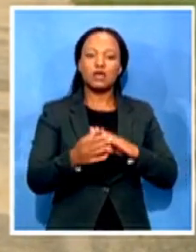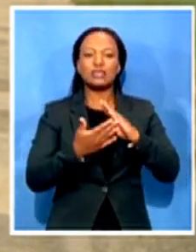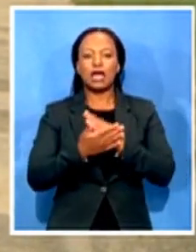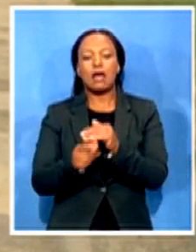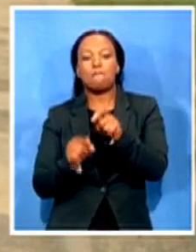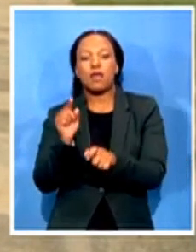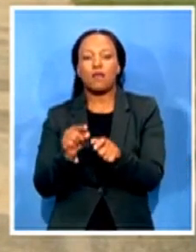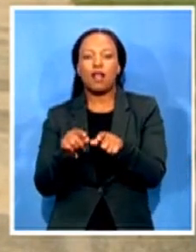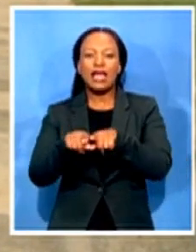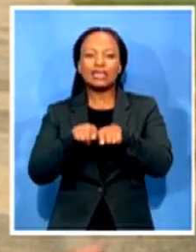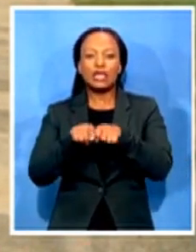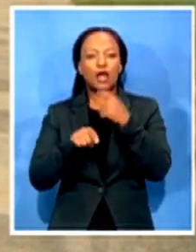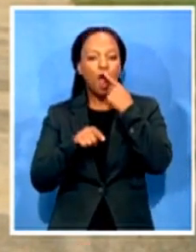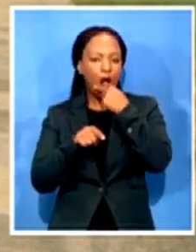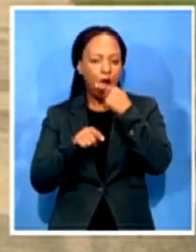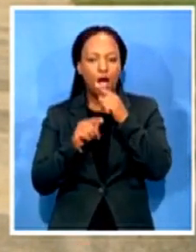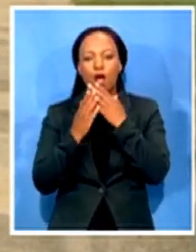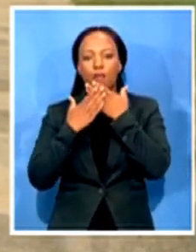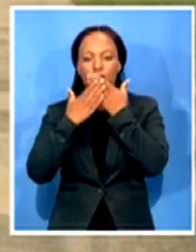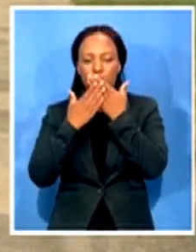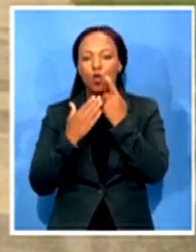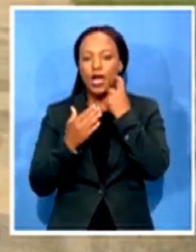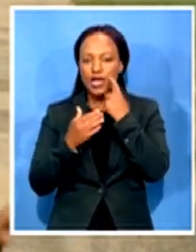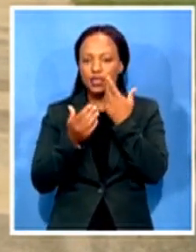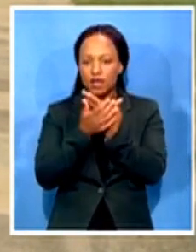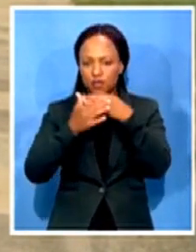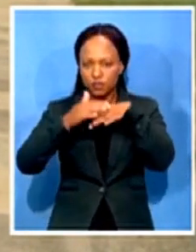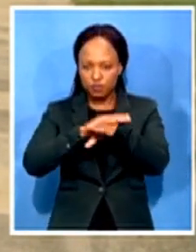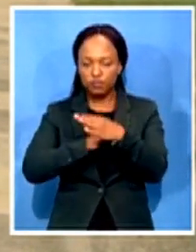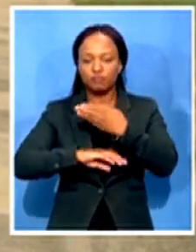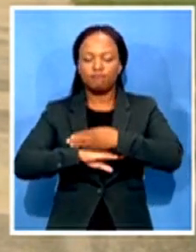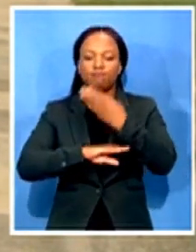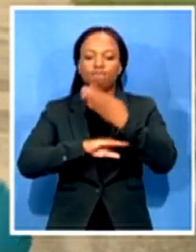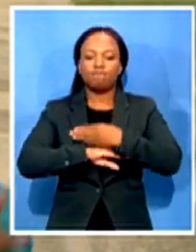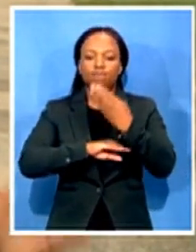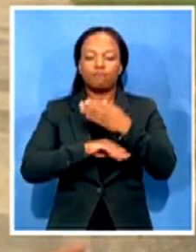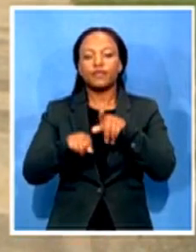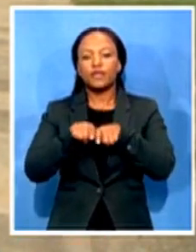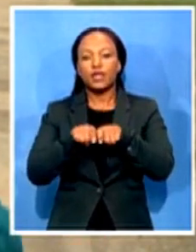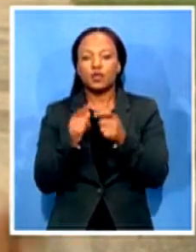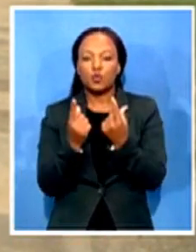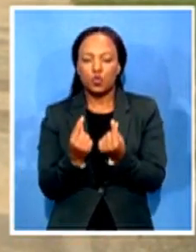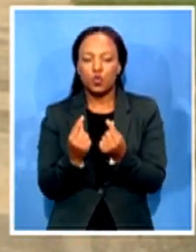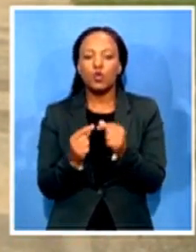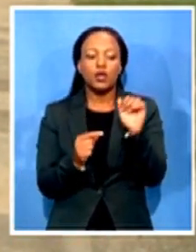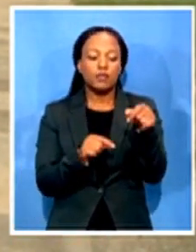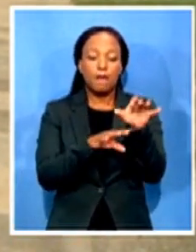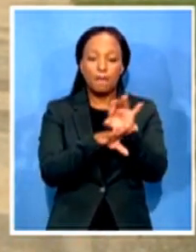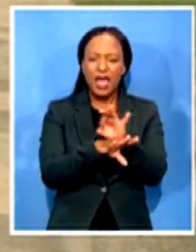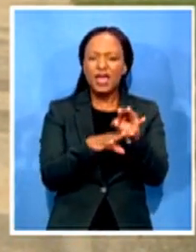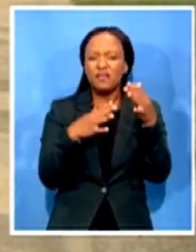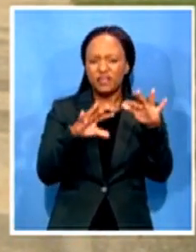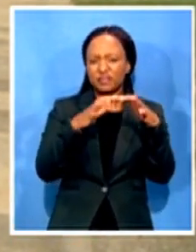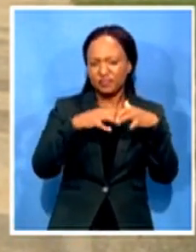easy for them to just get to the border post and get tested yes there were plans put in place to start off mitigate that